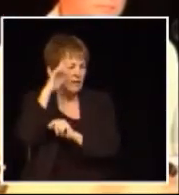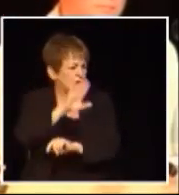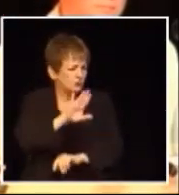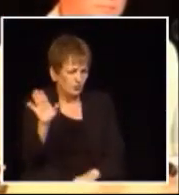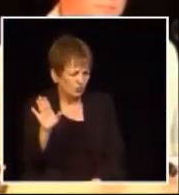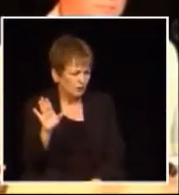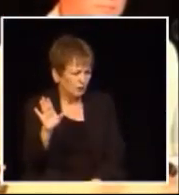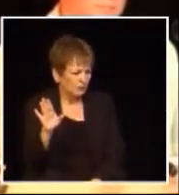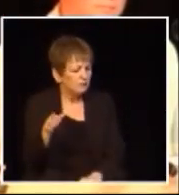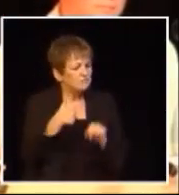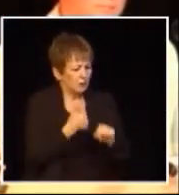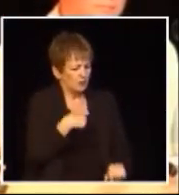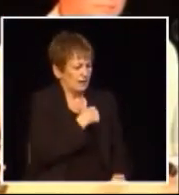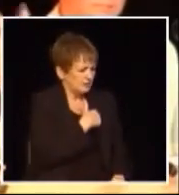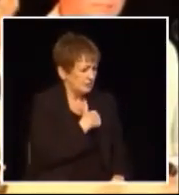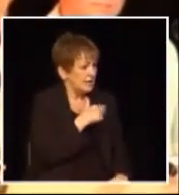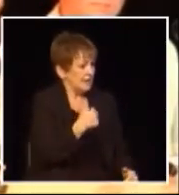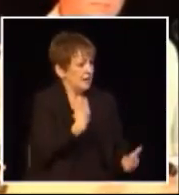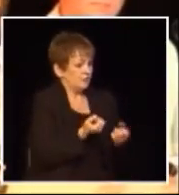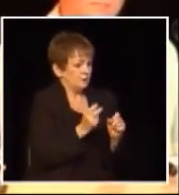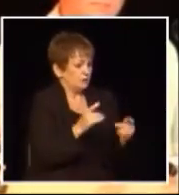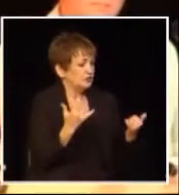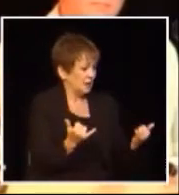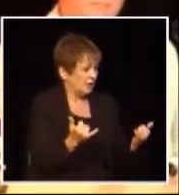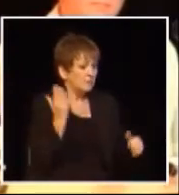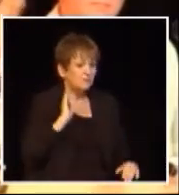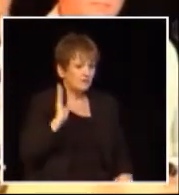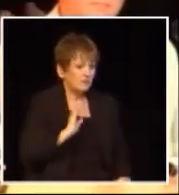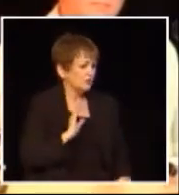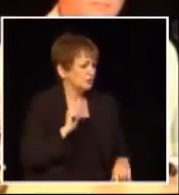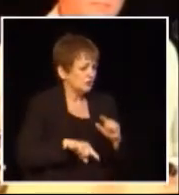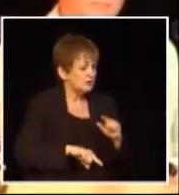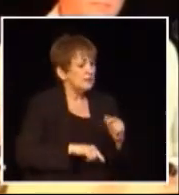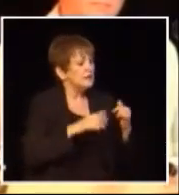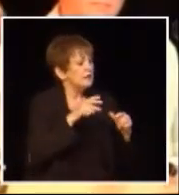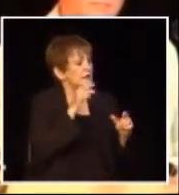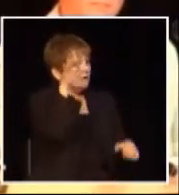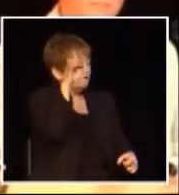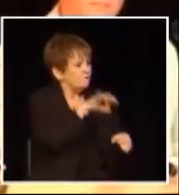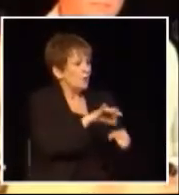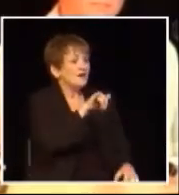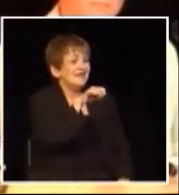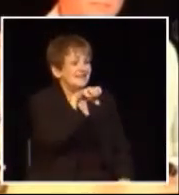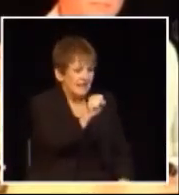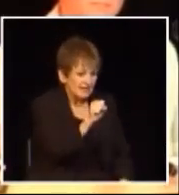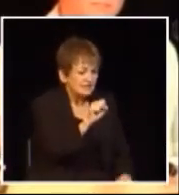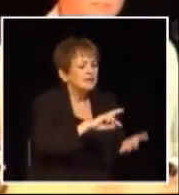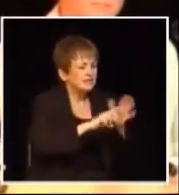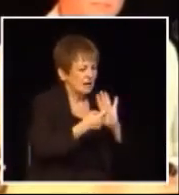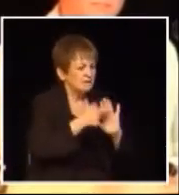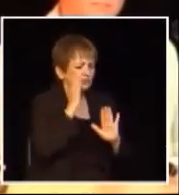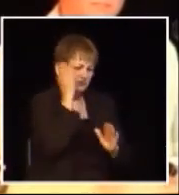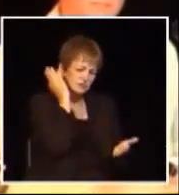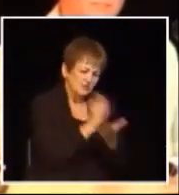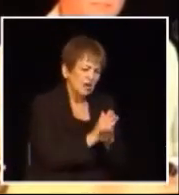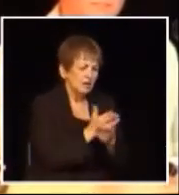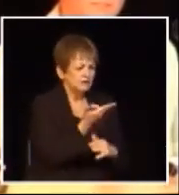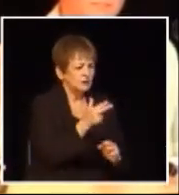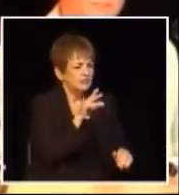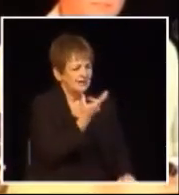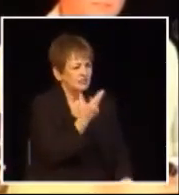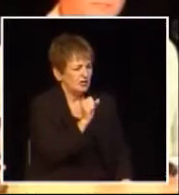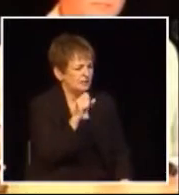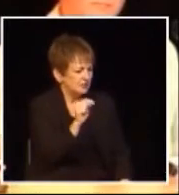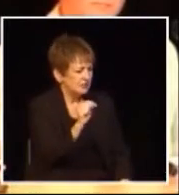happens to be so therefore folks you have a chance this time like never before vote yes to extinguish the HSD